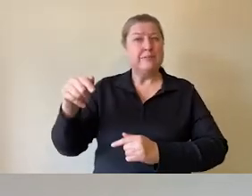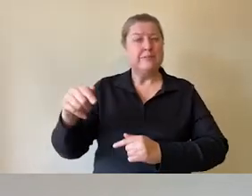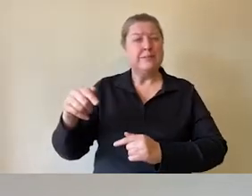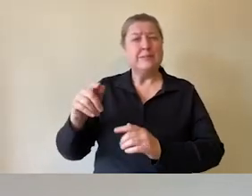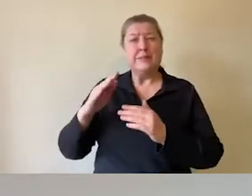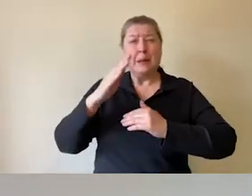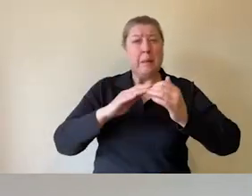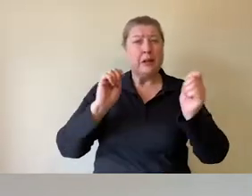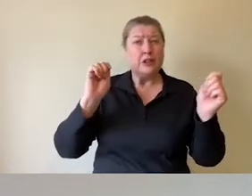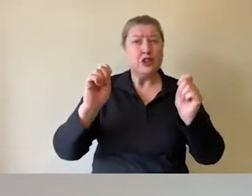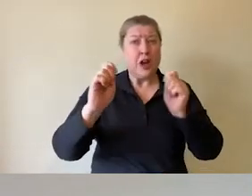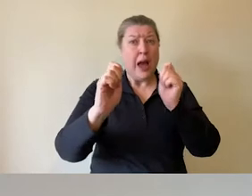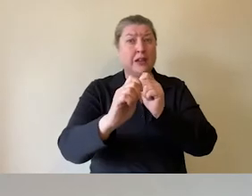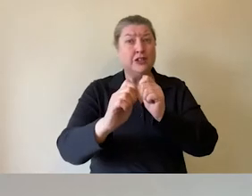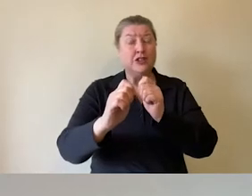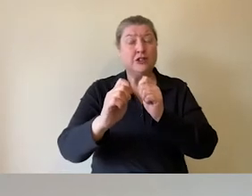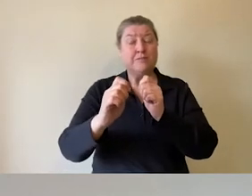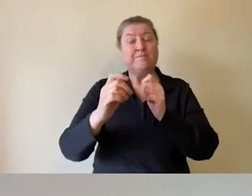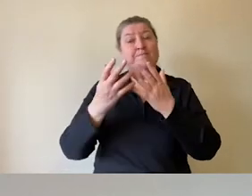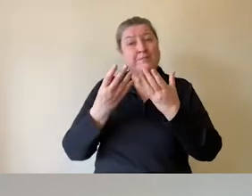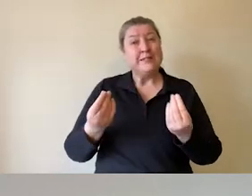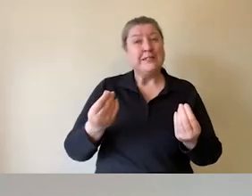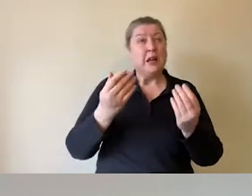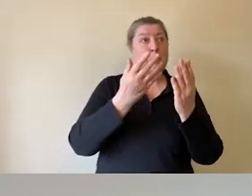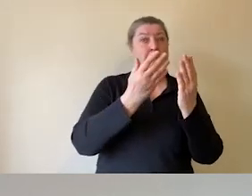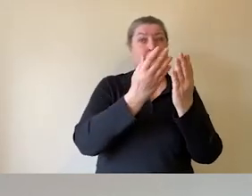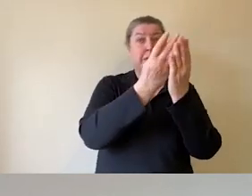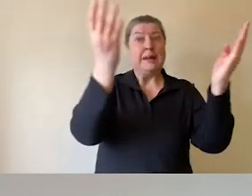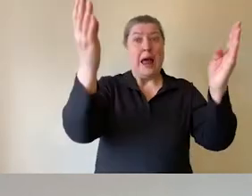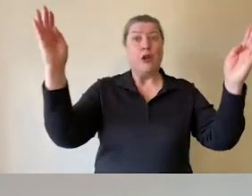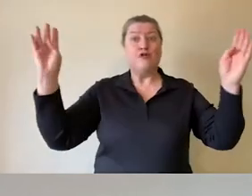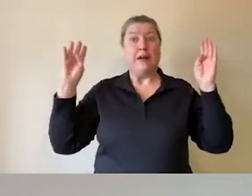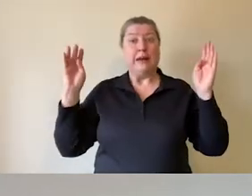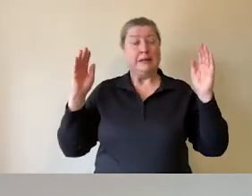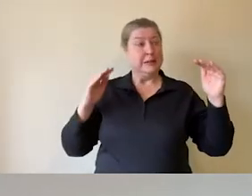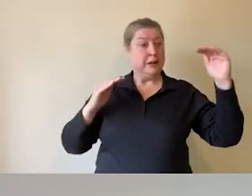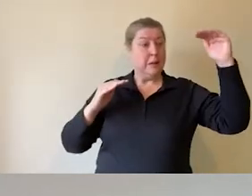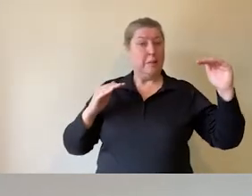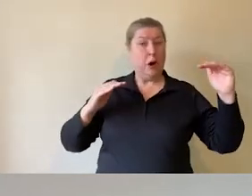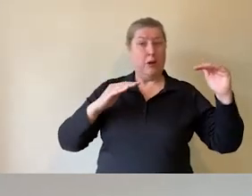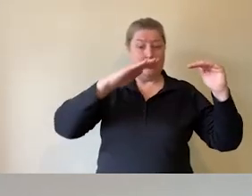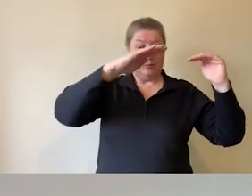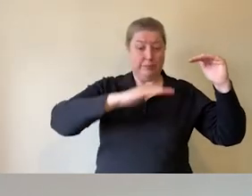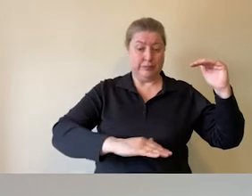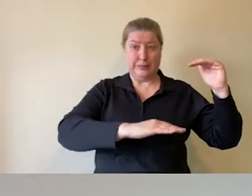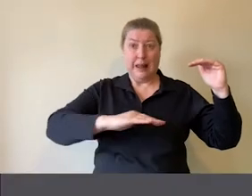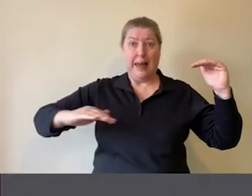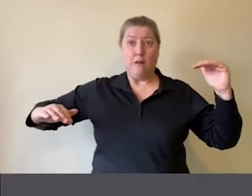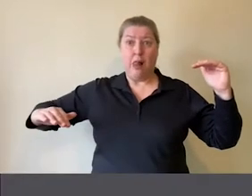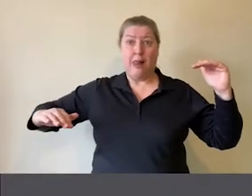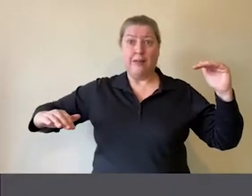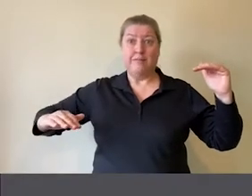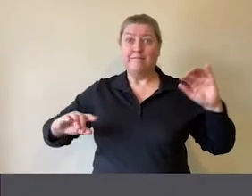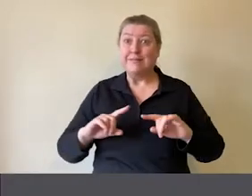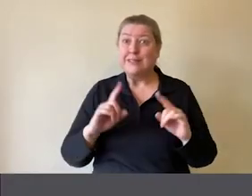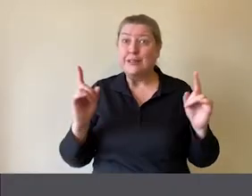changing. In some of the galleries we have parts of a gallery on a different level to the main section of the